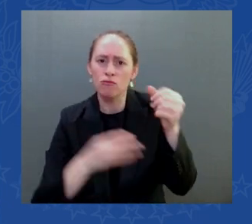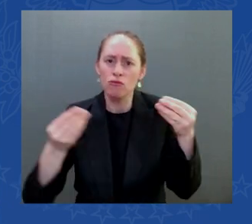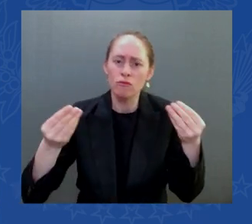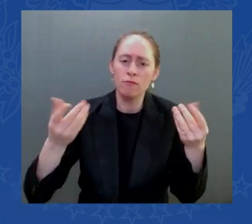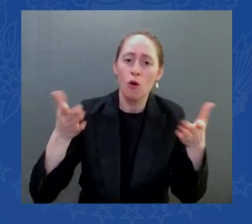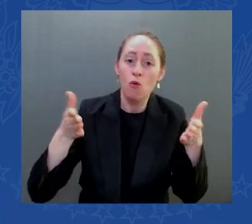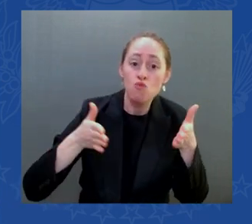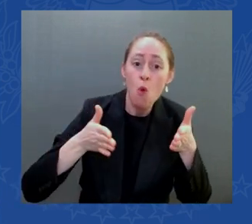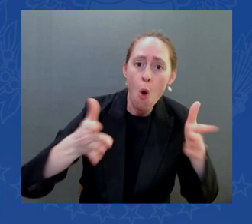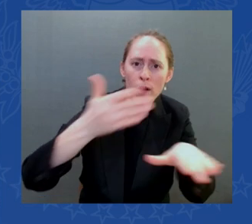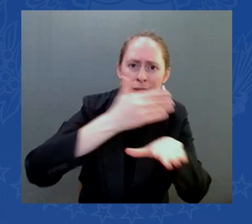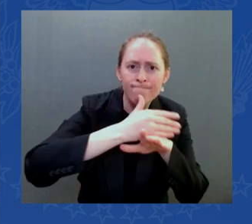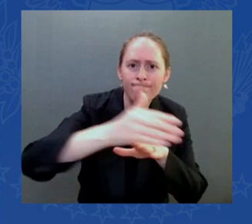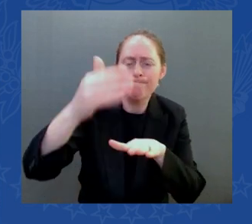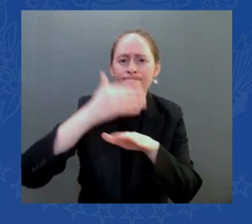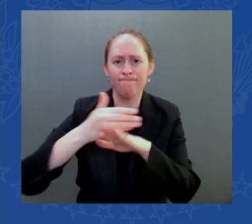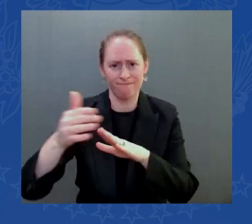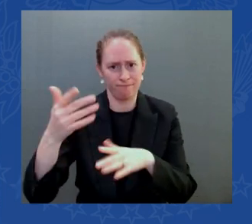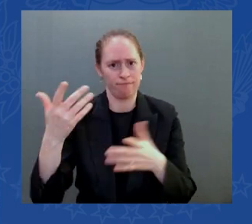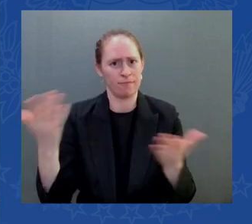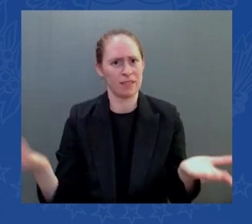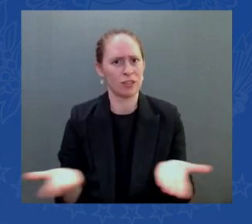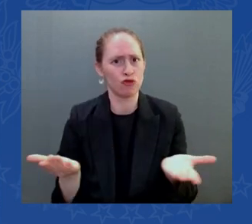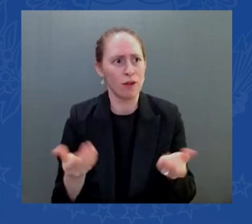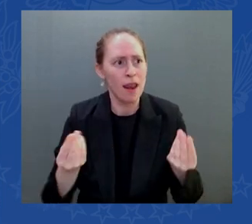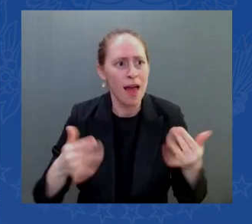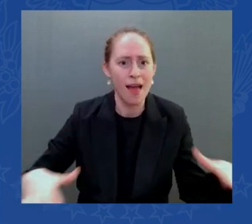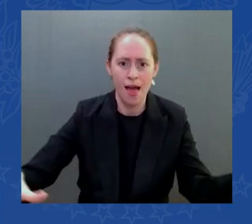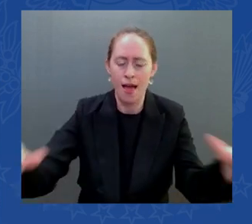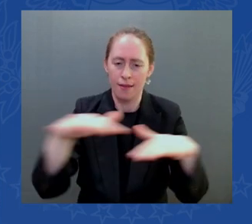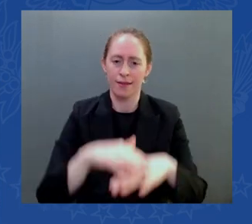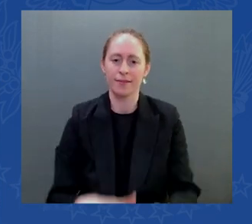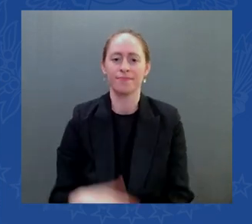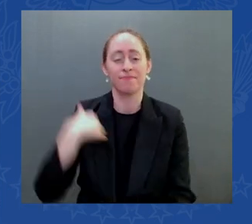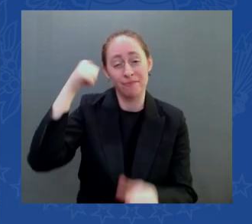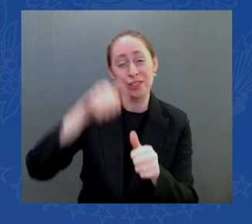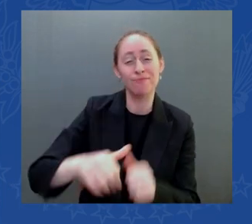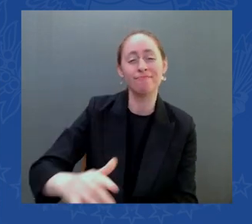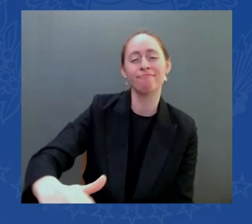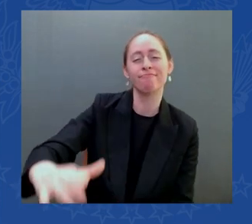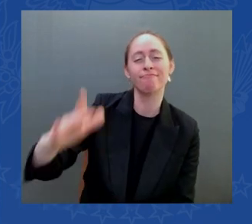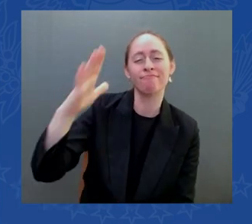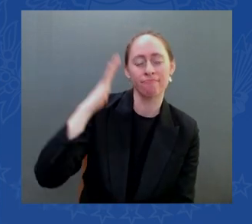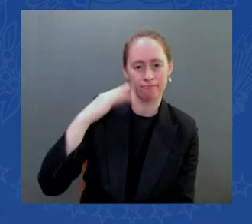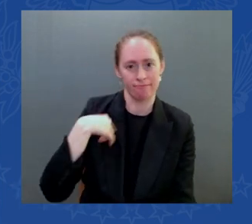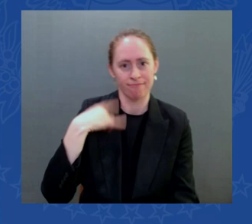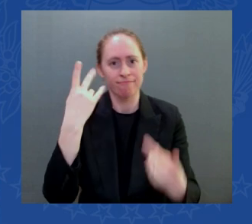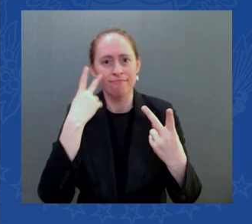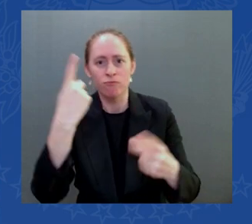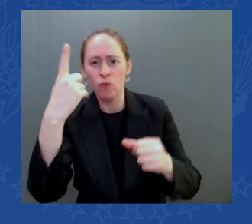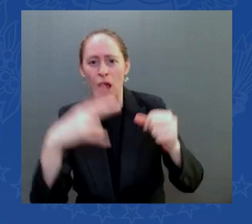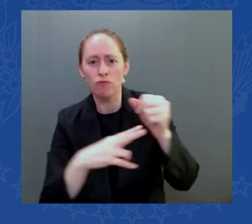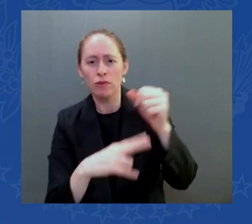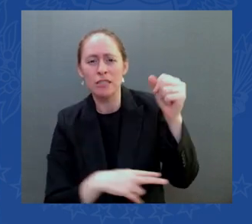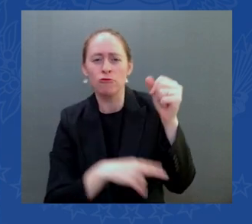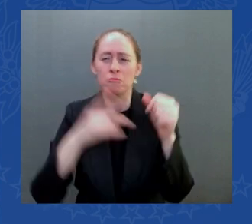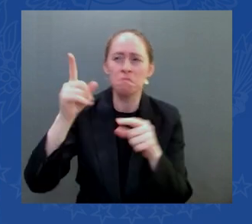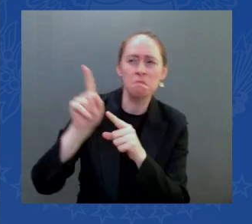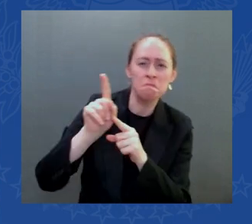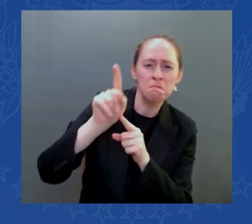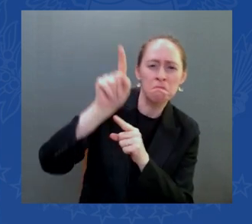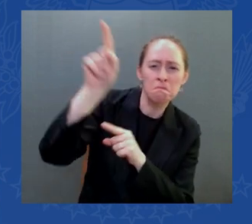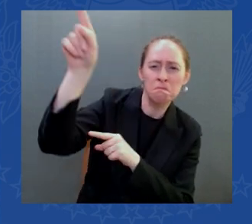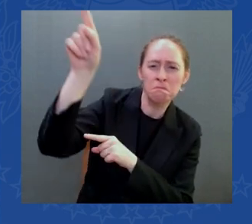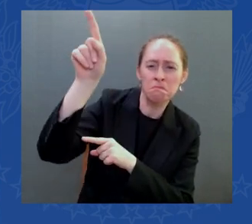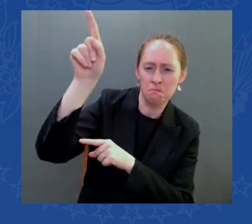a couple of hours just northwest of here the bridge opened in 1939 not a big bridge but it